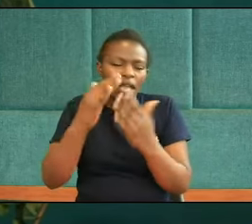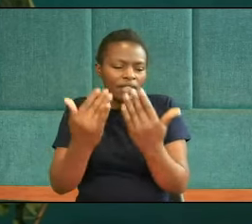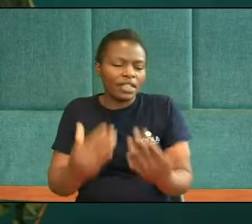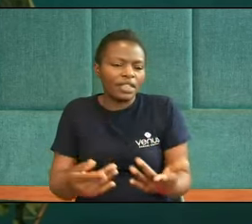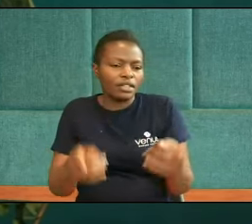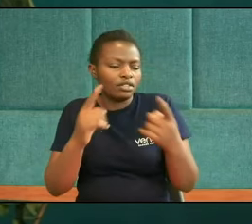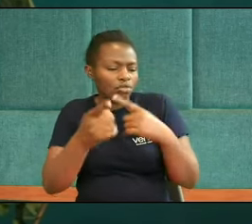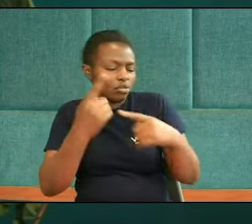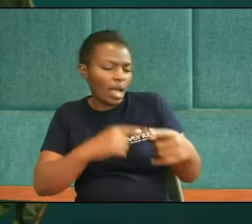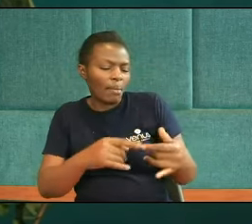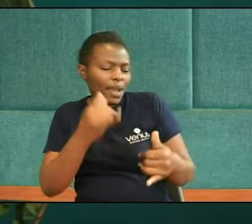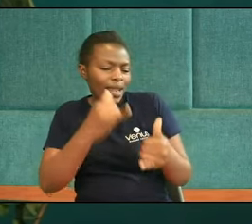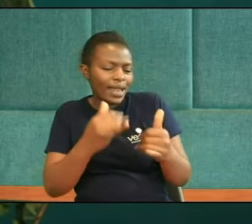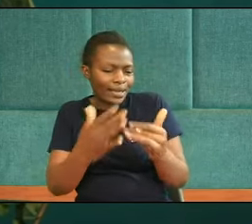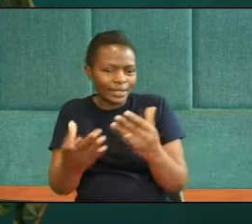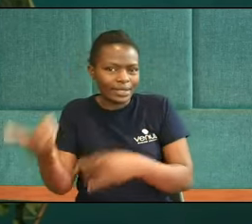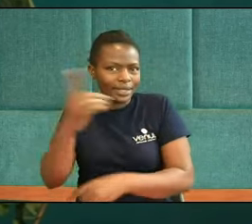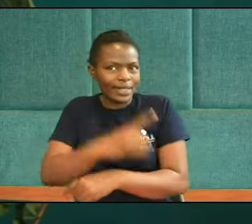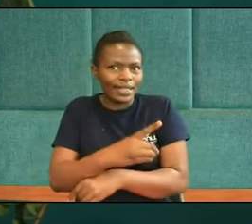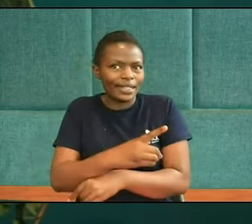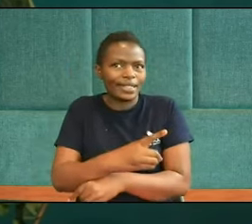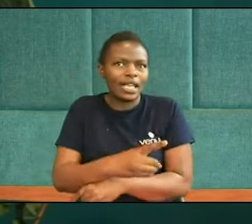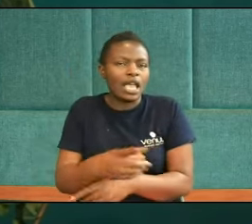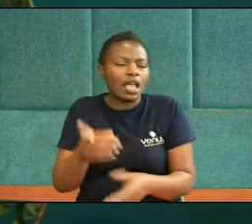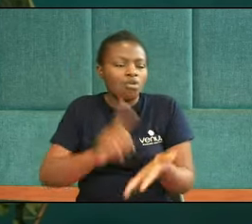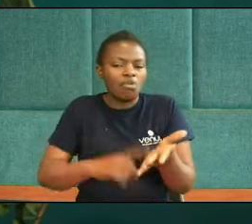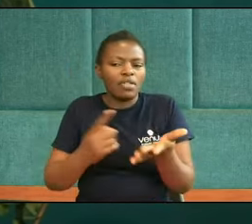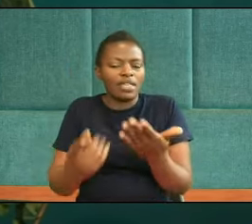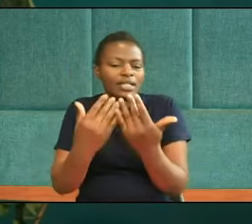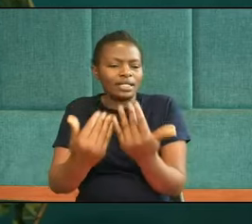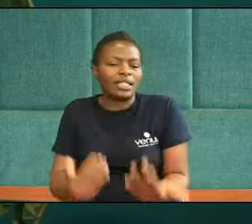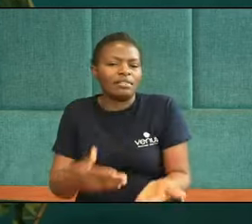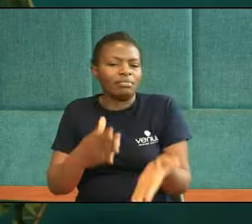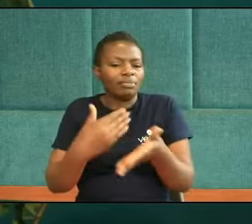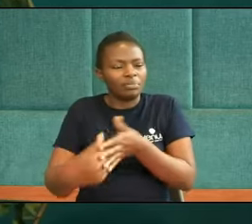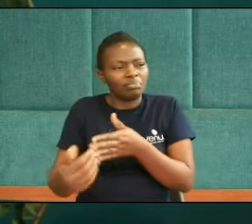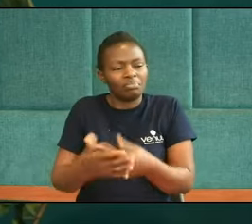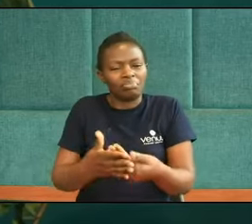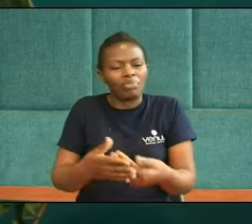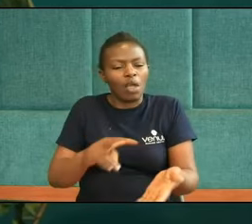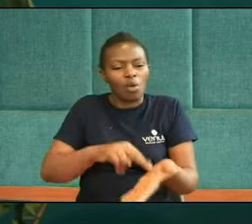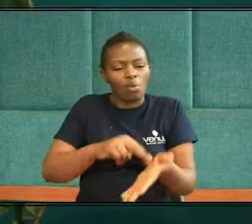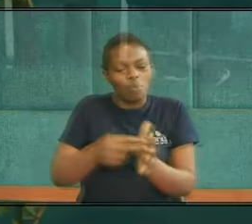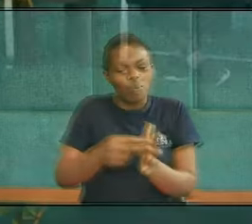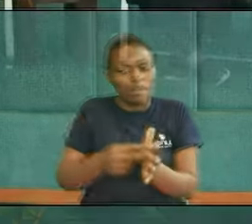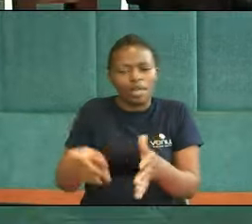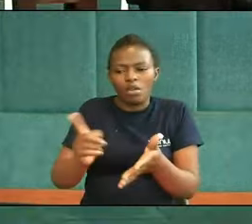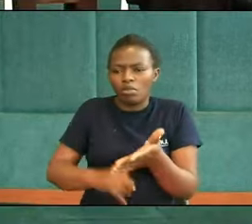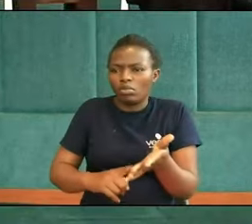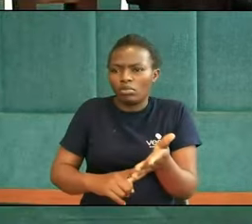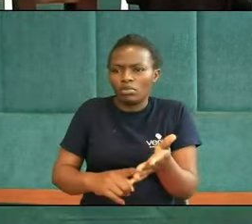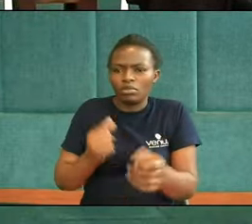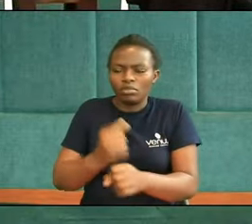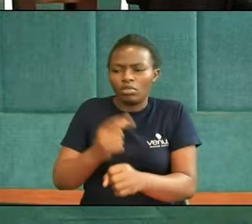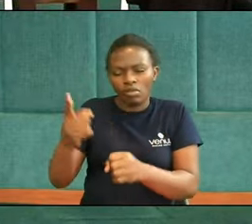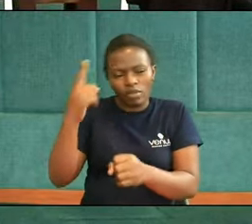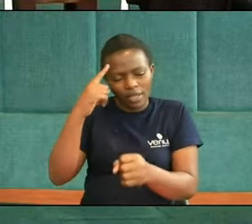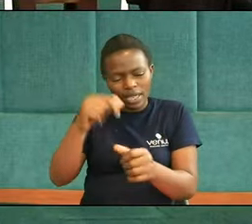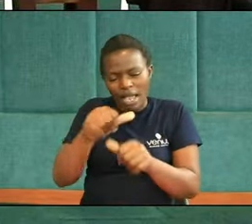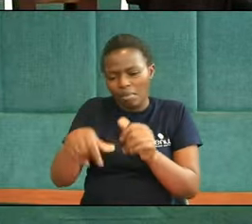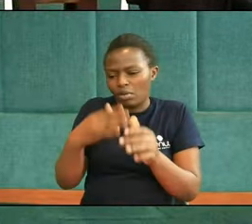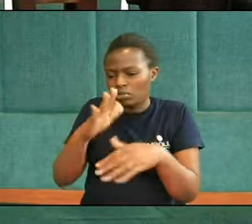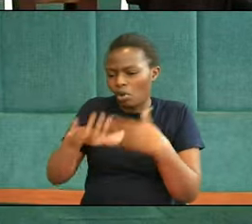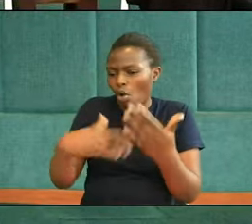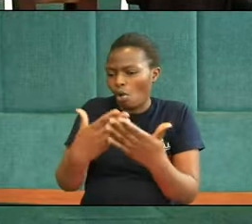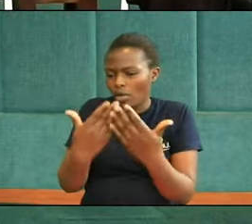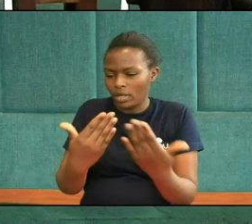things in the last days And what those things symbolize I don't know, Umwiri What would you think about all of